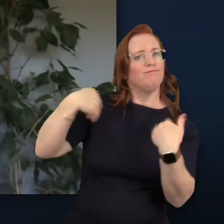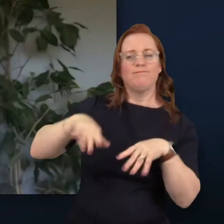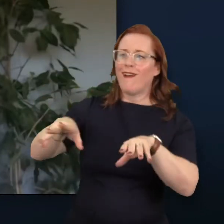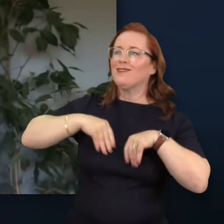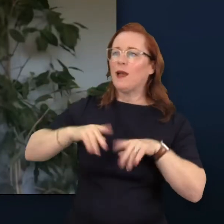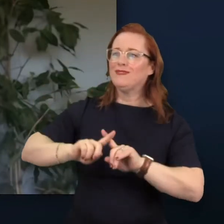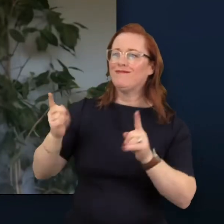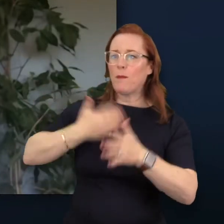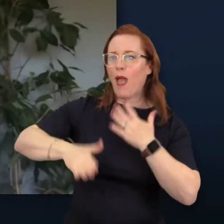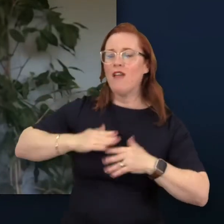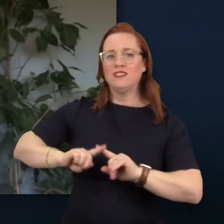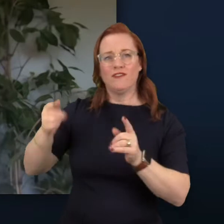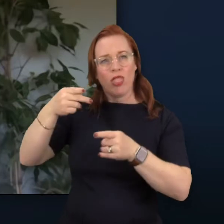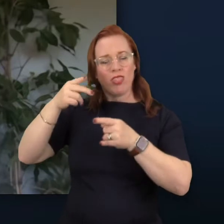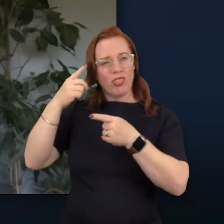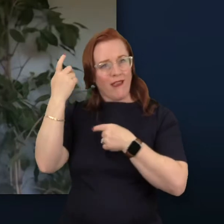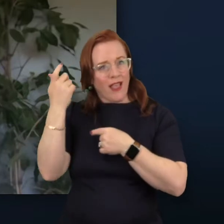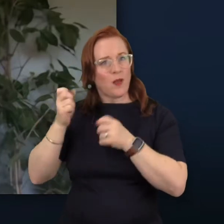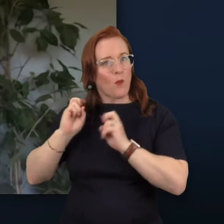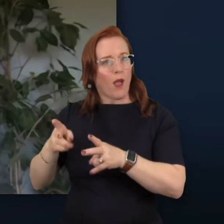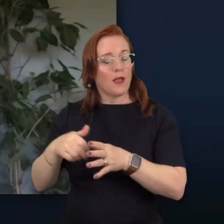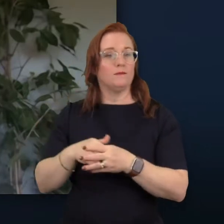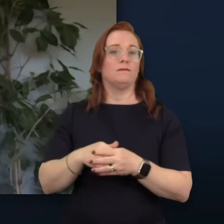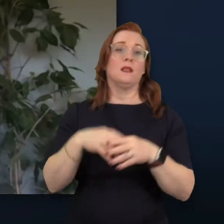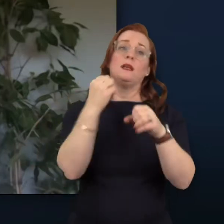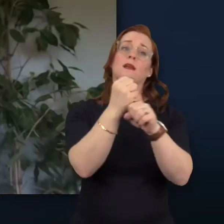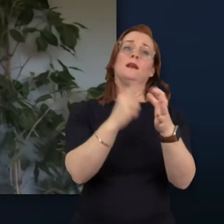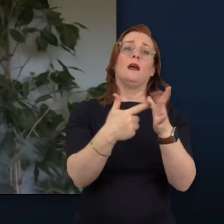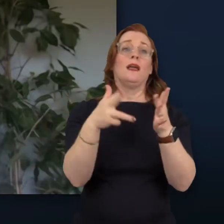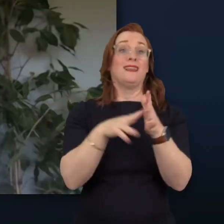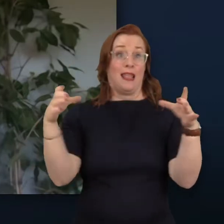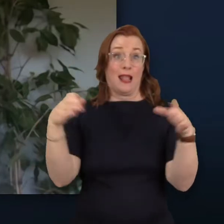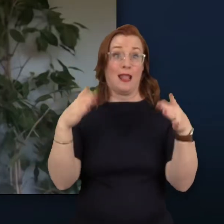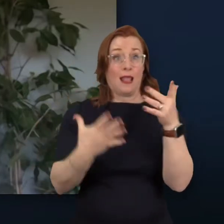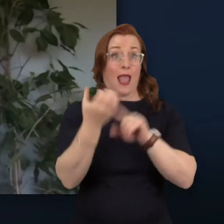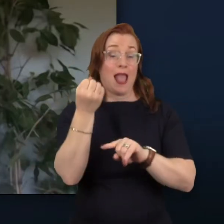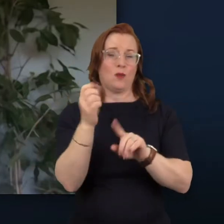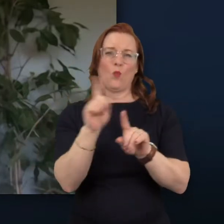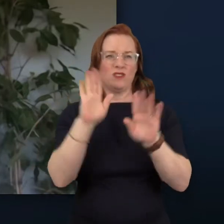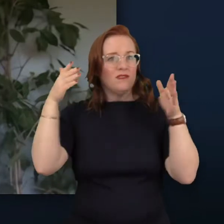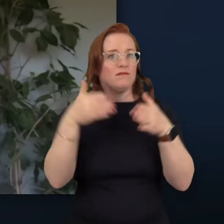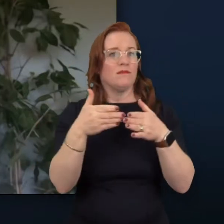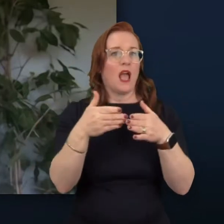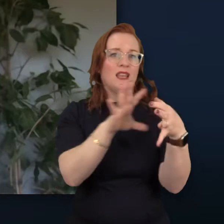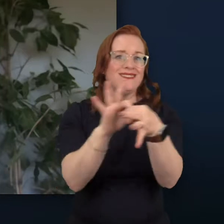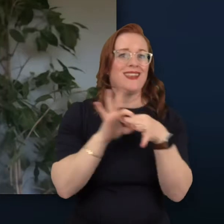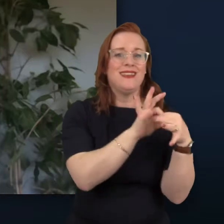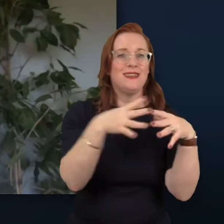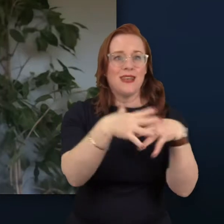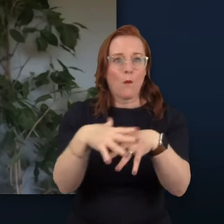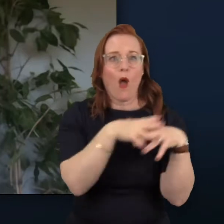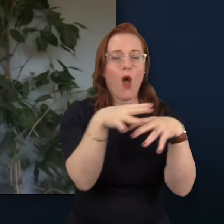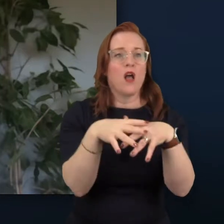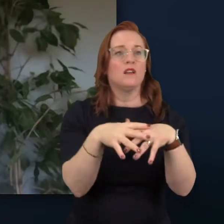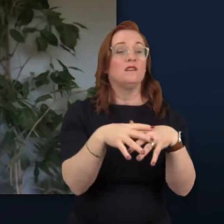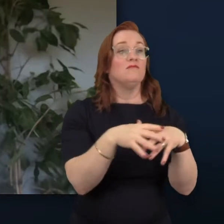thoughts. GAIN is about network. GAIN We are building a community of individuals and companies from